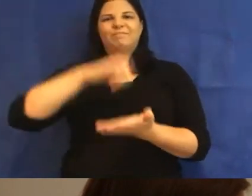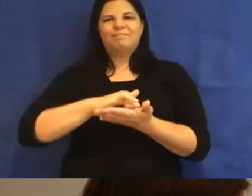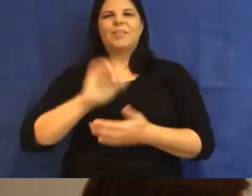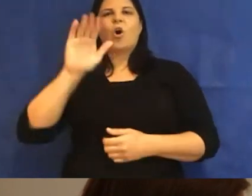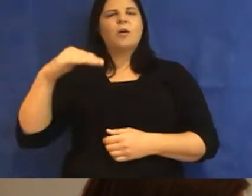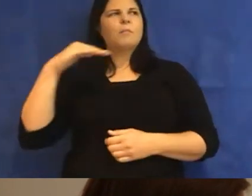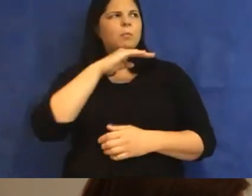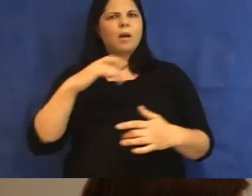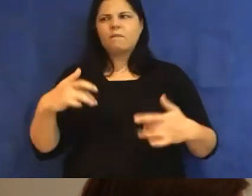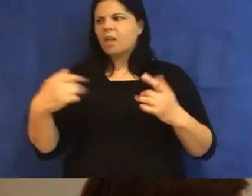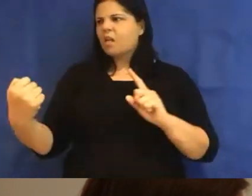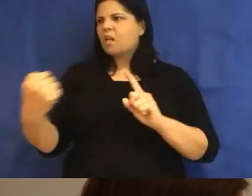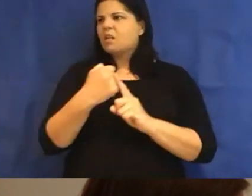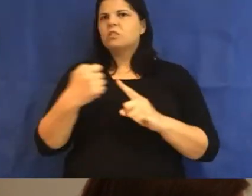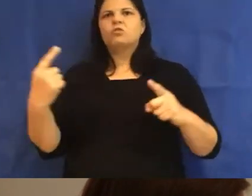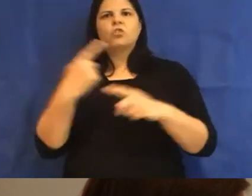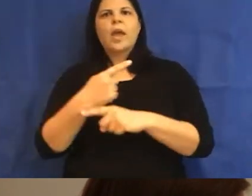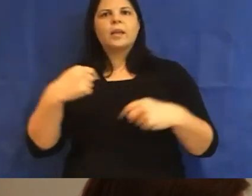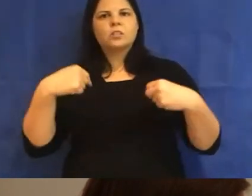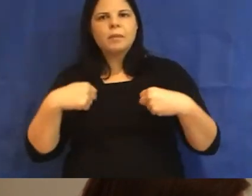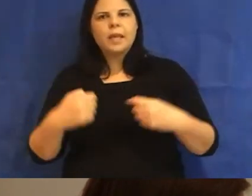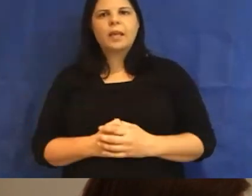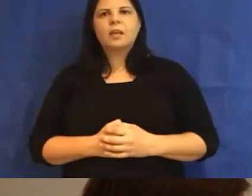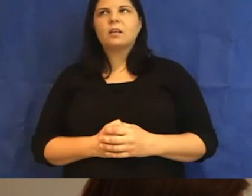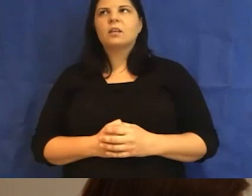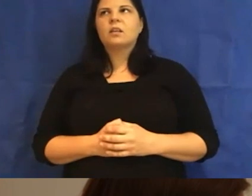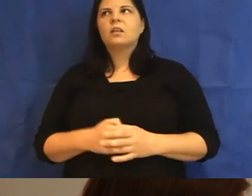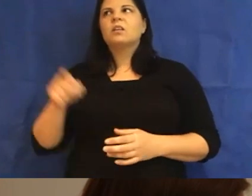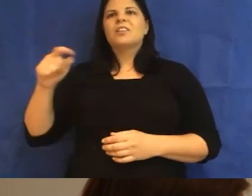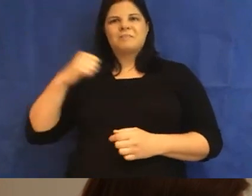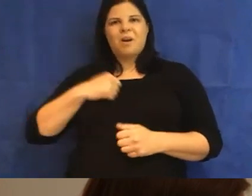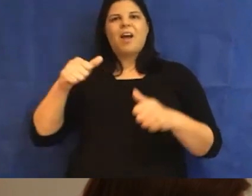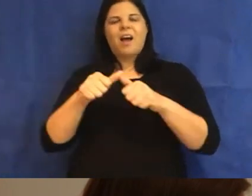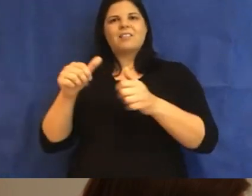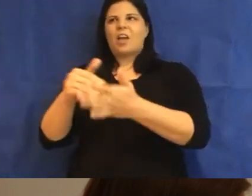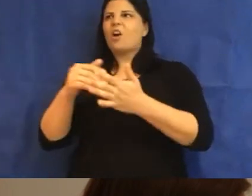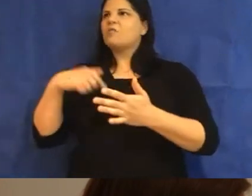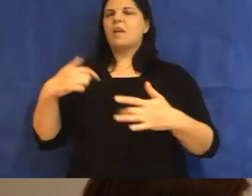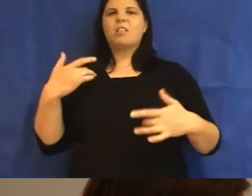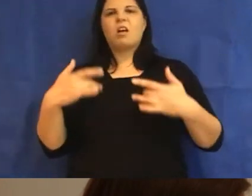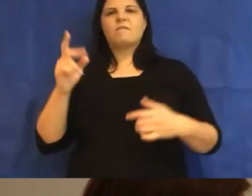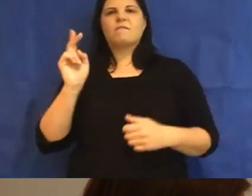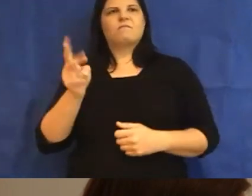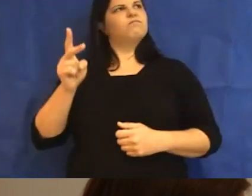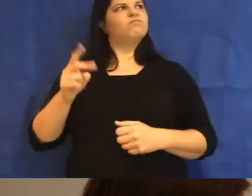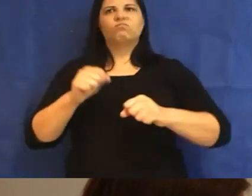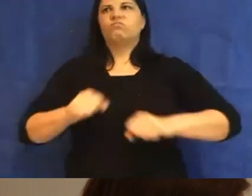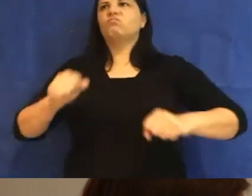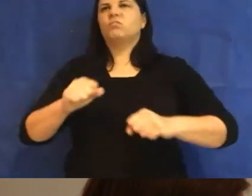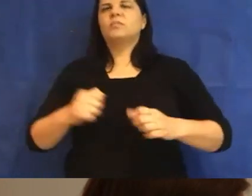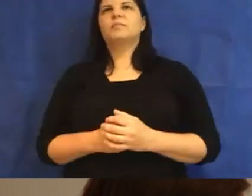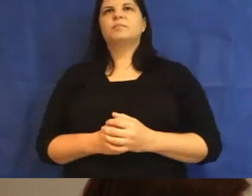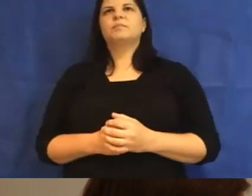as a person. She had brought me back to life. Watching the fluffy clouds from my seat as we sped by,